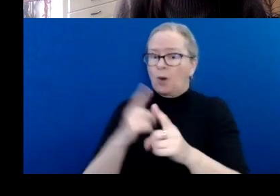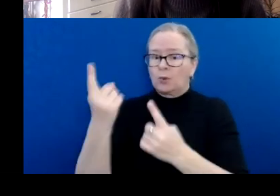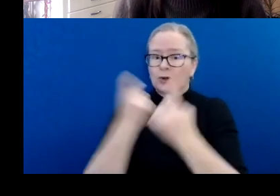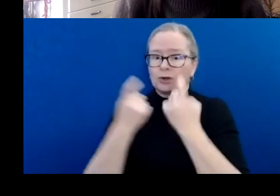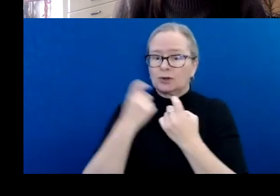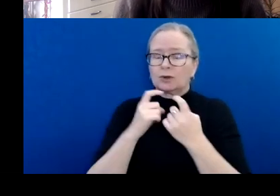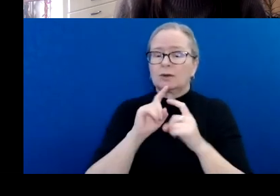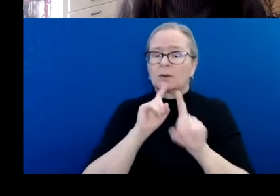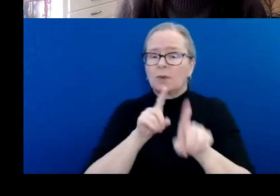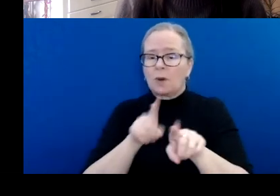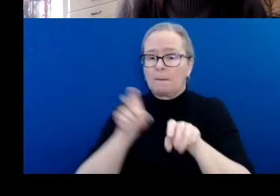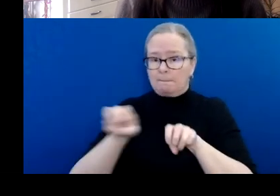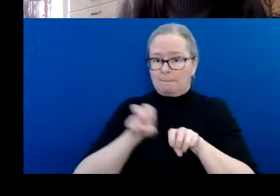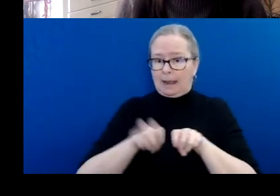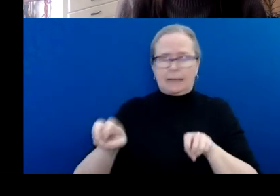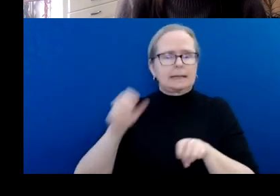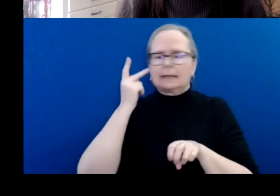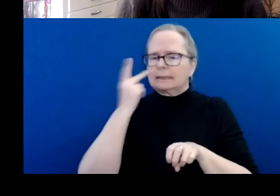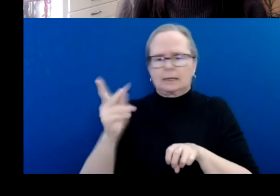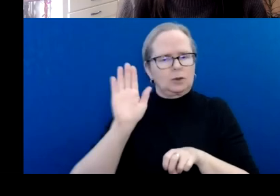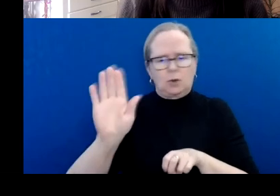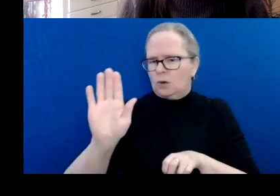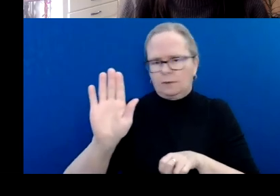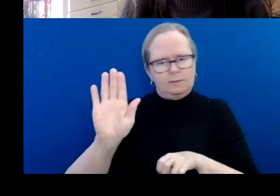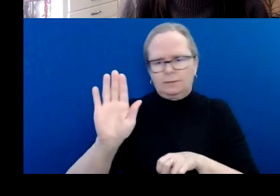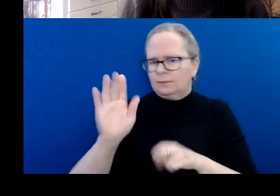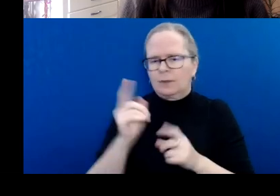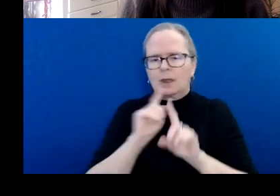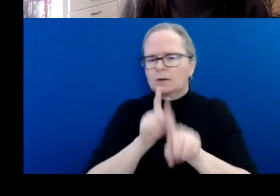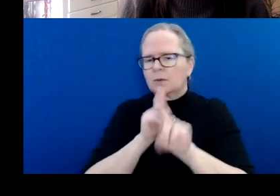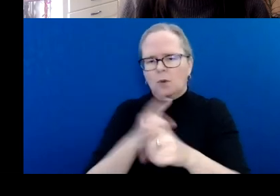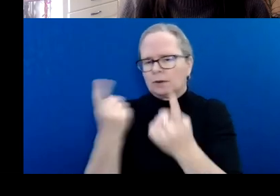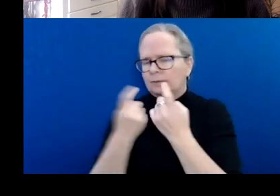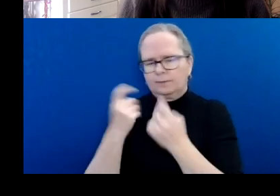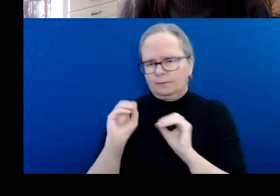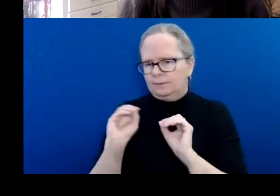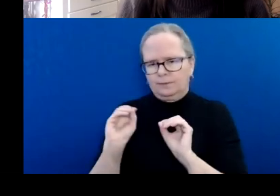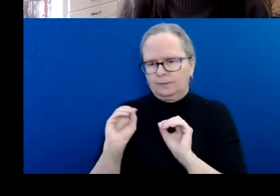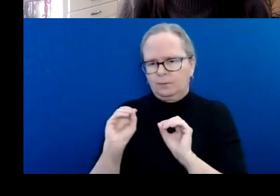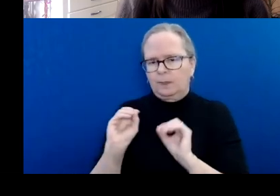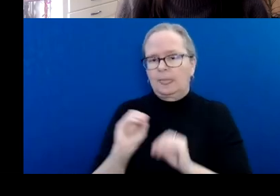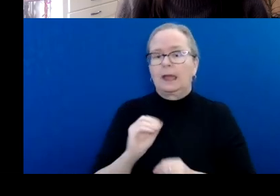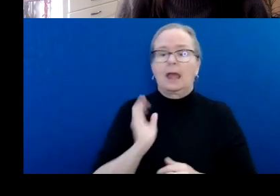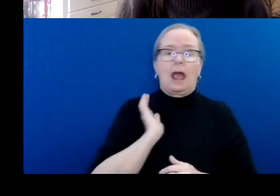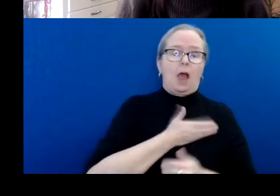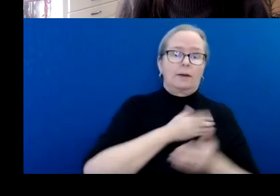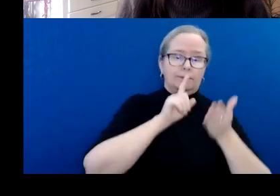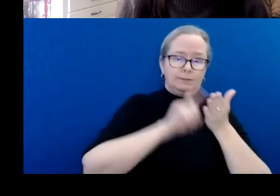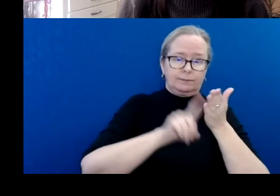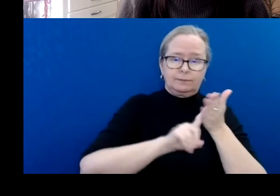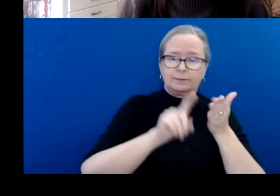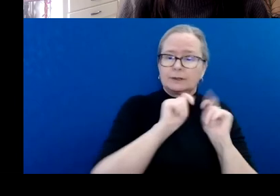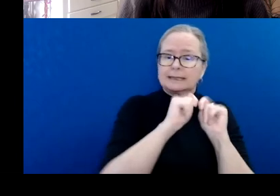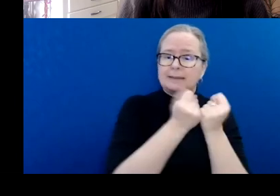Access to this information is limited to the research and impact team and the grant program staff at